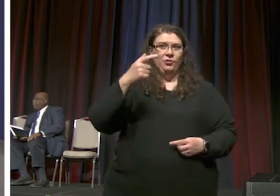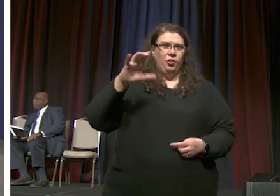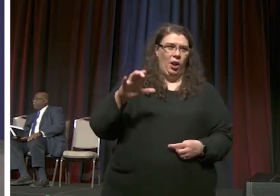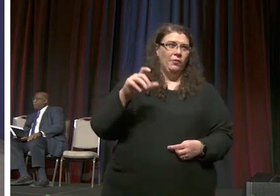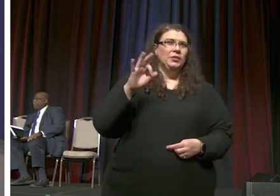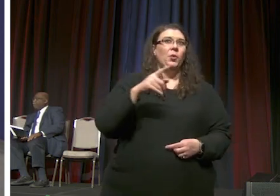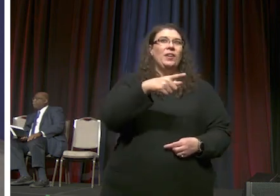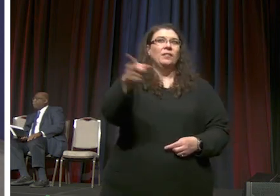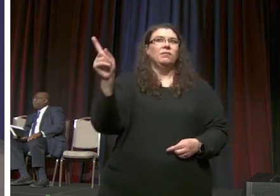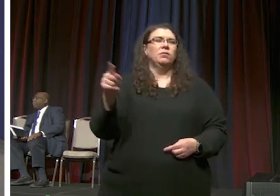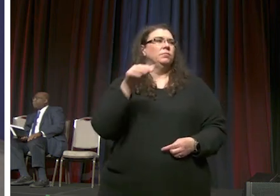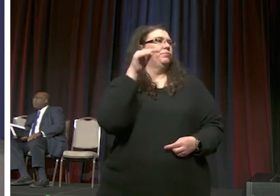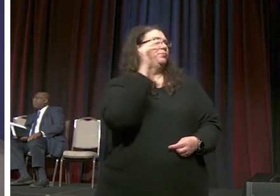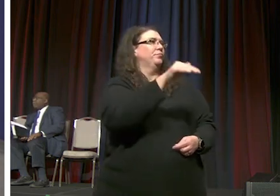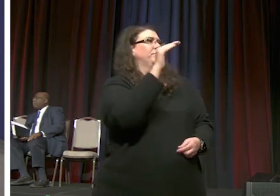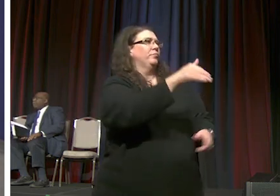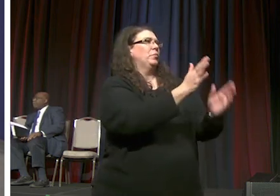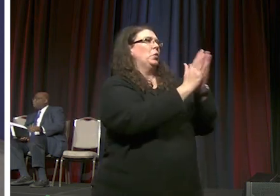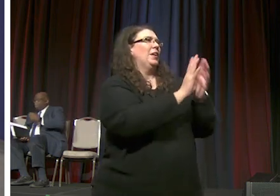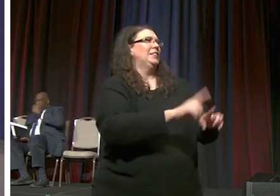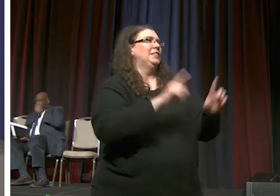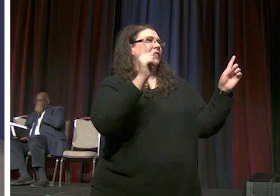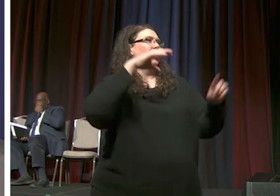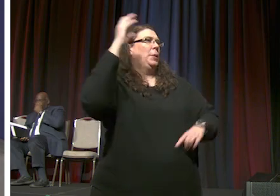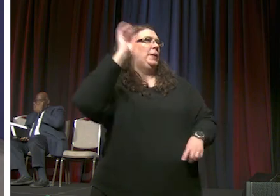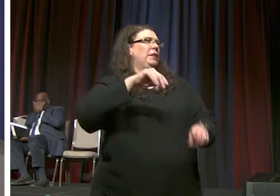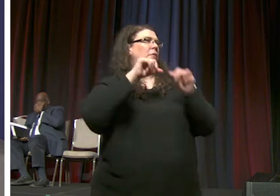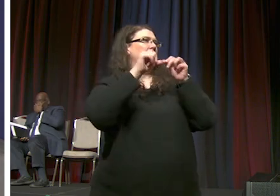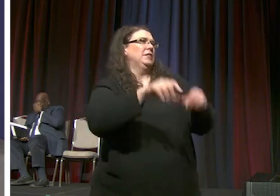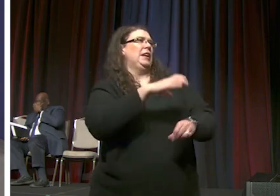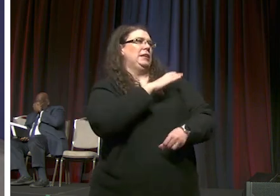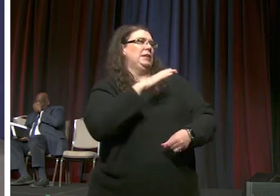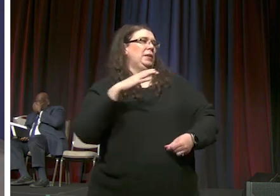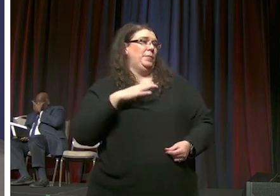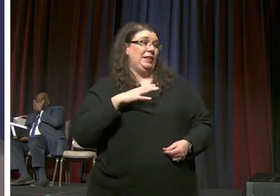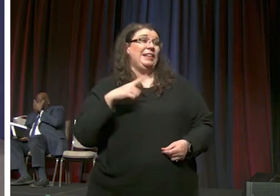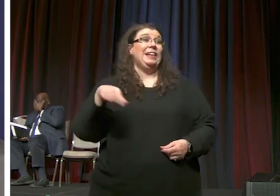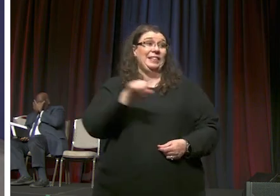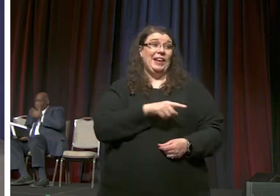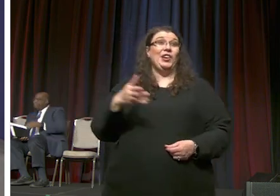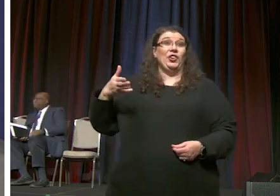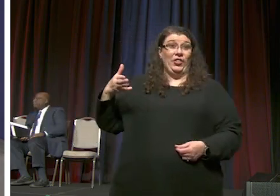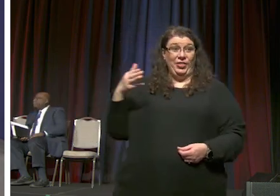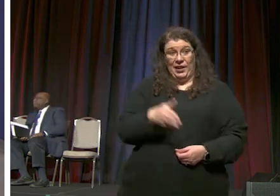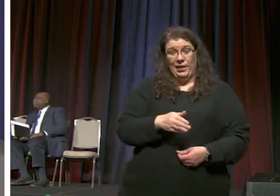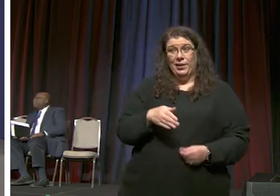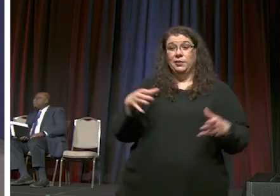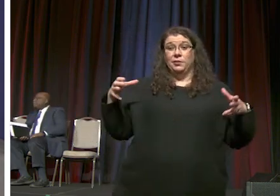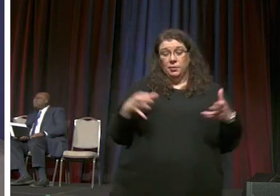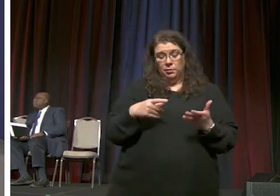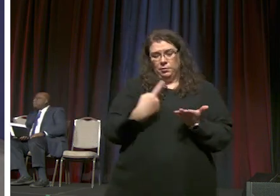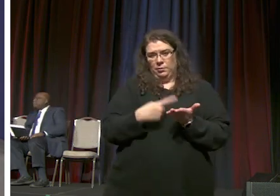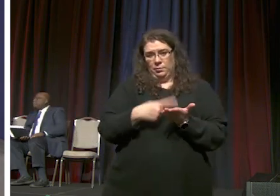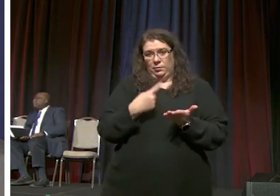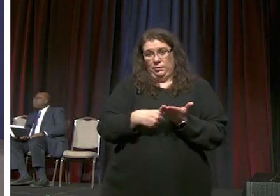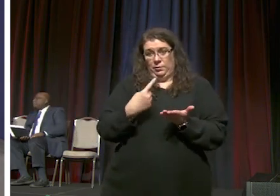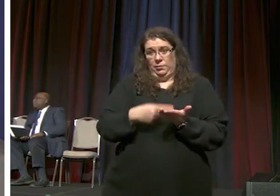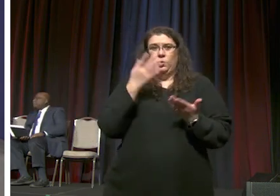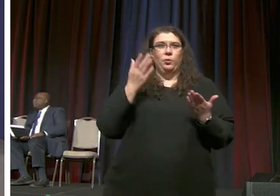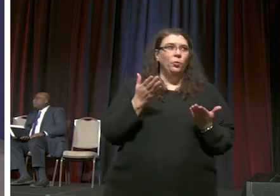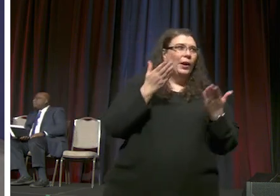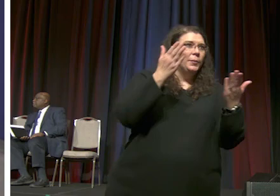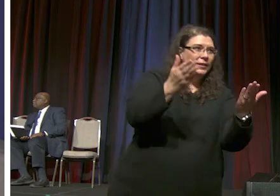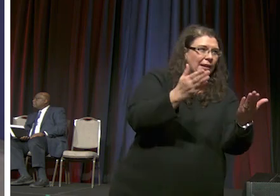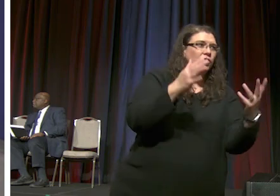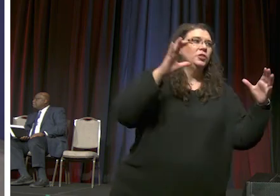if the body requests a different opinion from the standing committee they are there to be able to gather make a recommendation and come